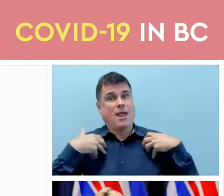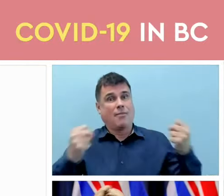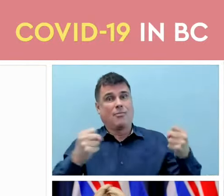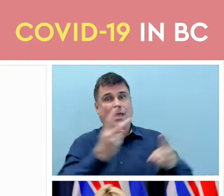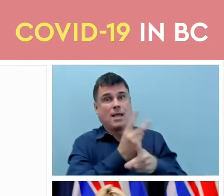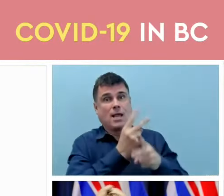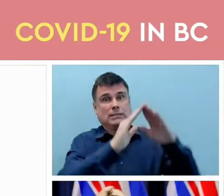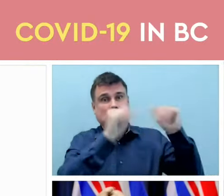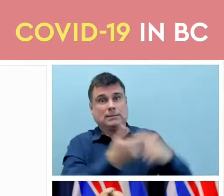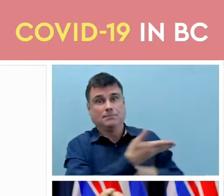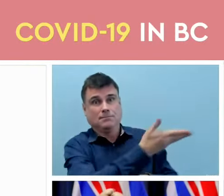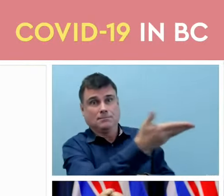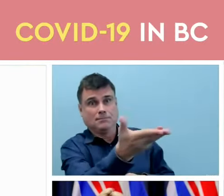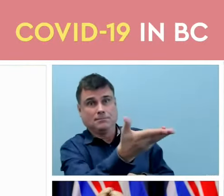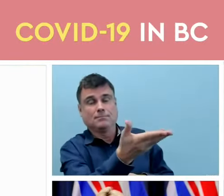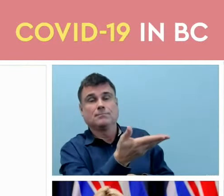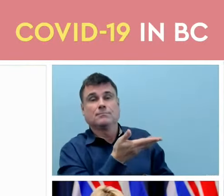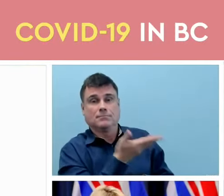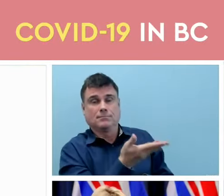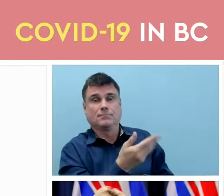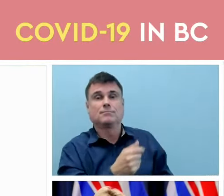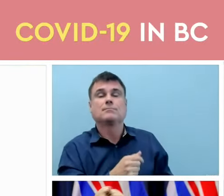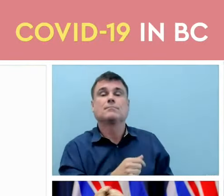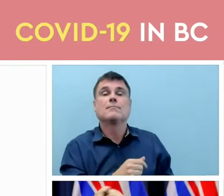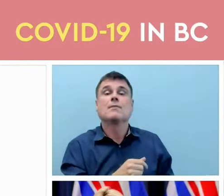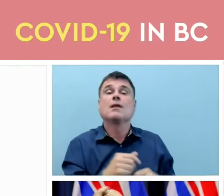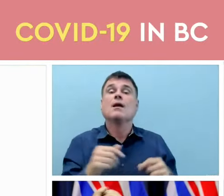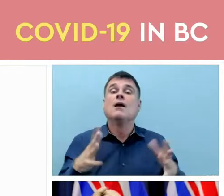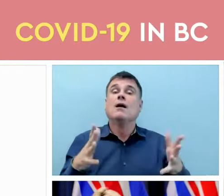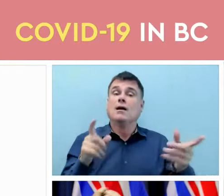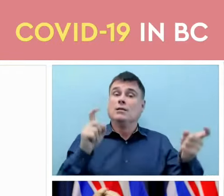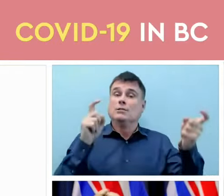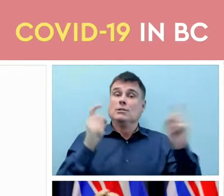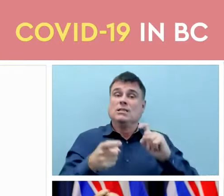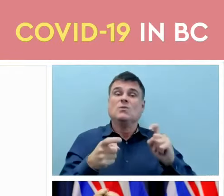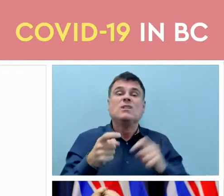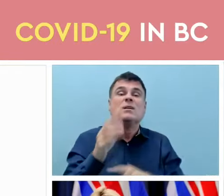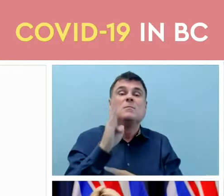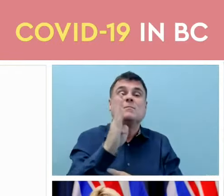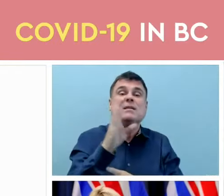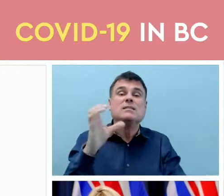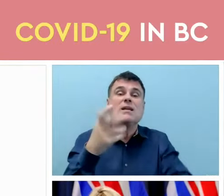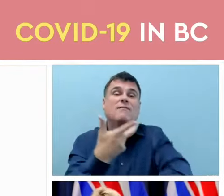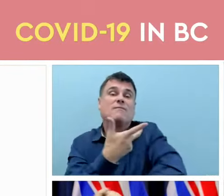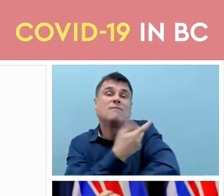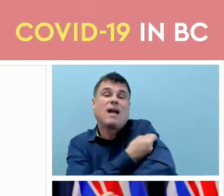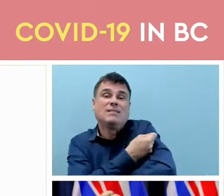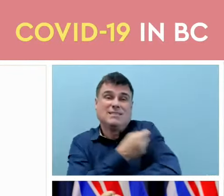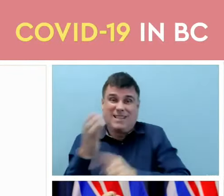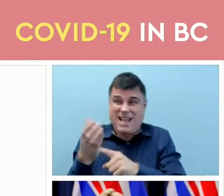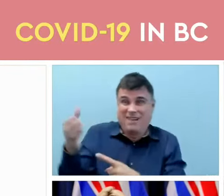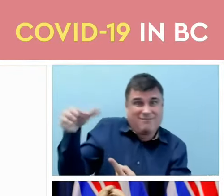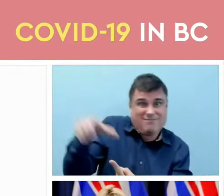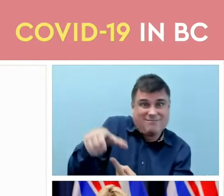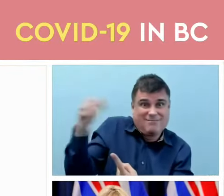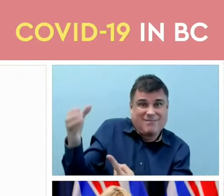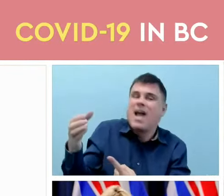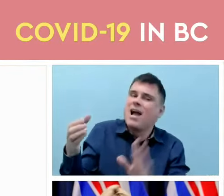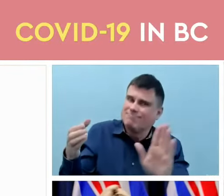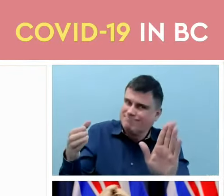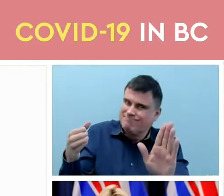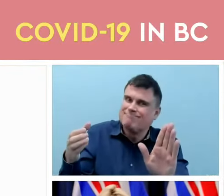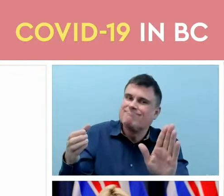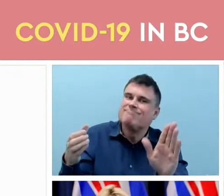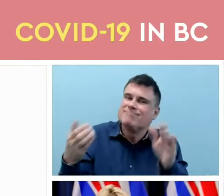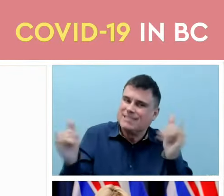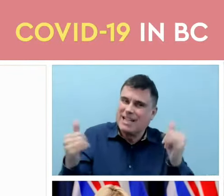the changes in use of the BC vaccine card and this order have no bearing on the requirements that we continue to have for